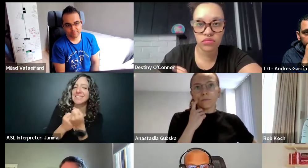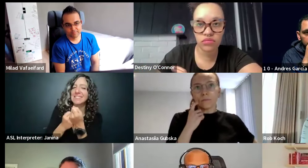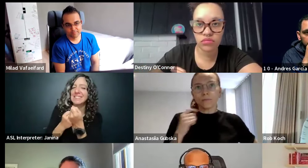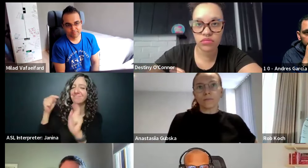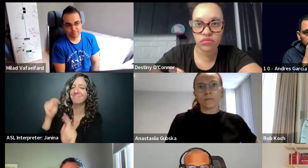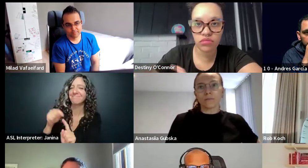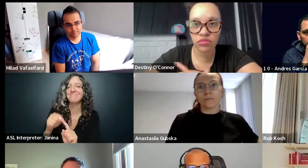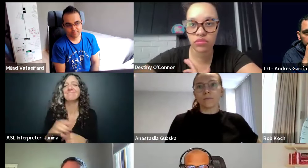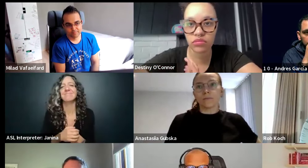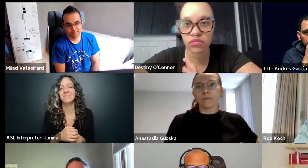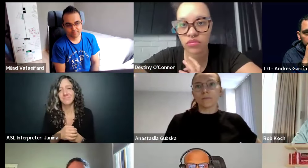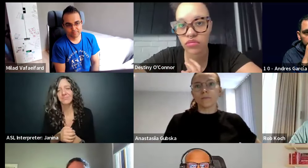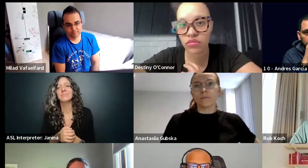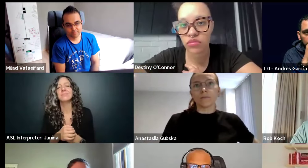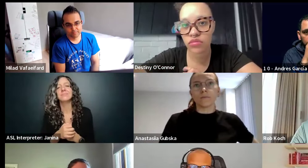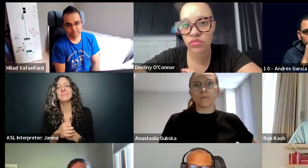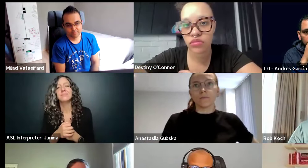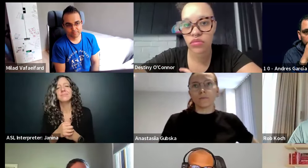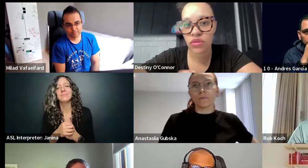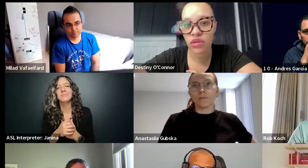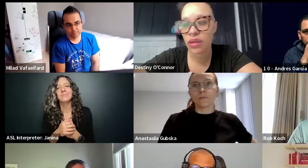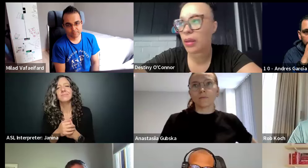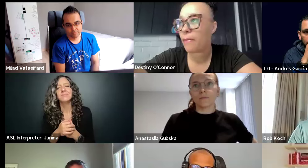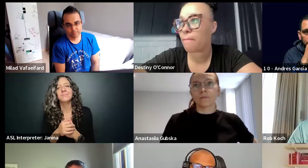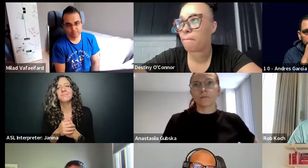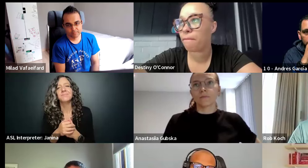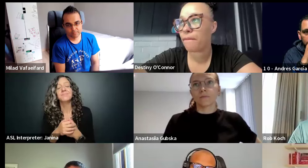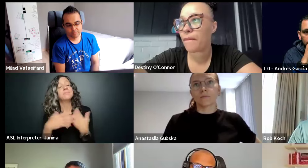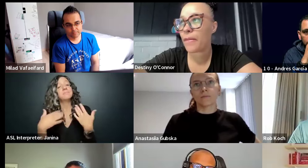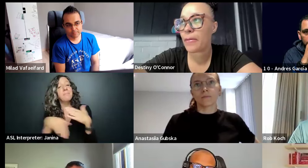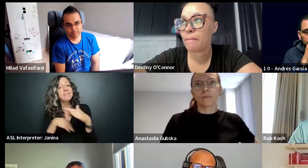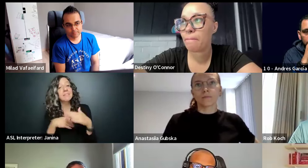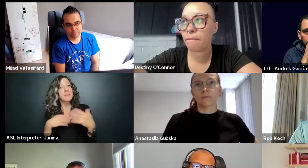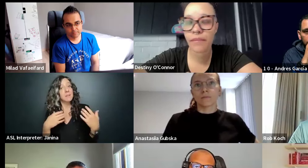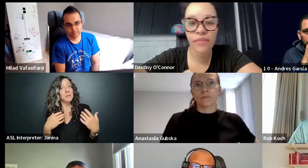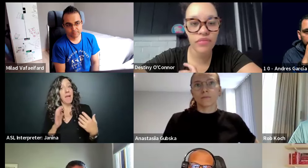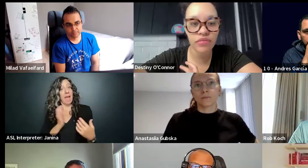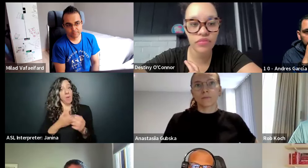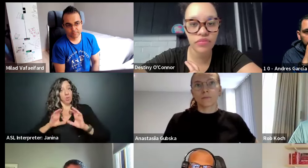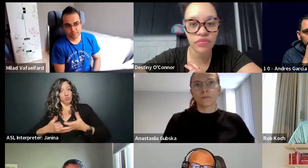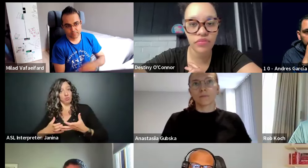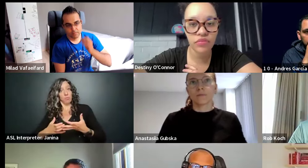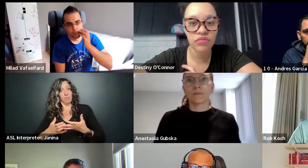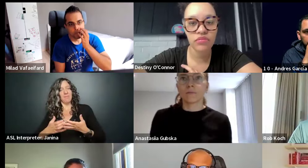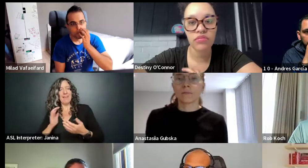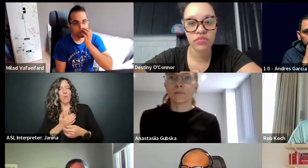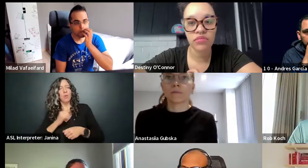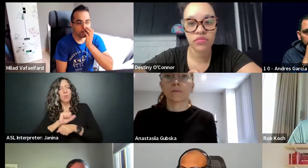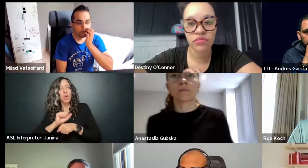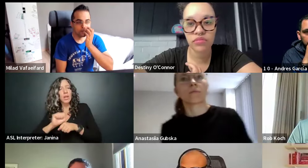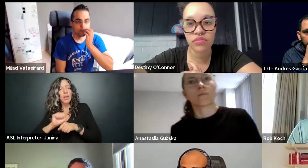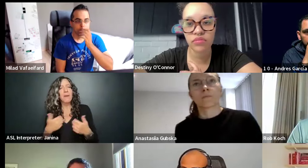And basically, our working group has like three buckets, right, where we can add our